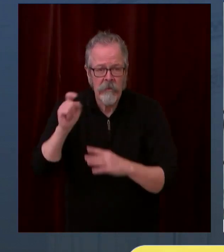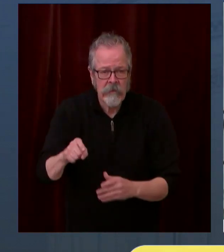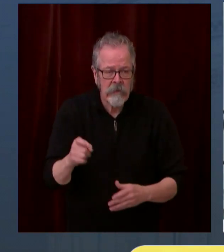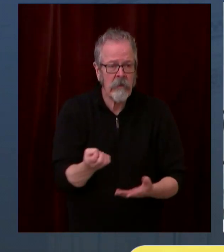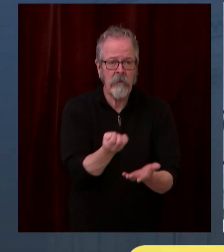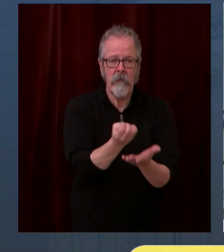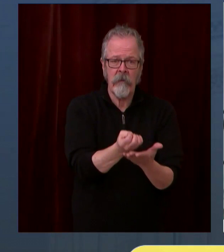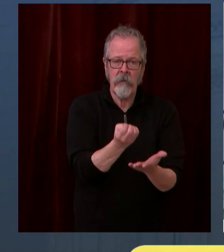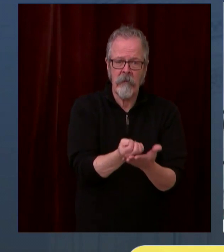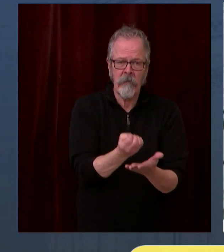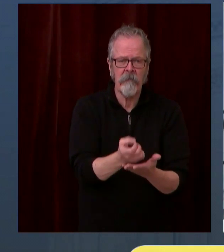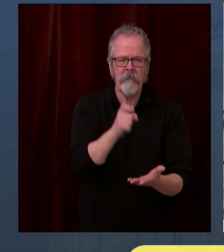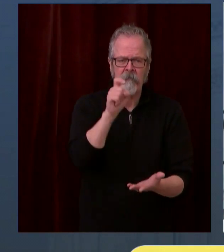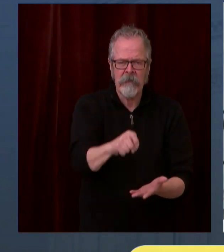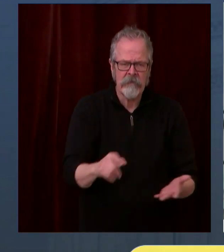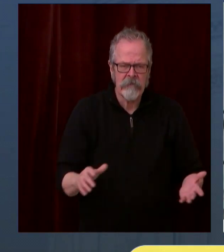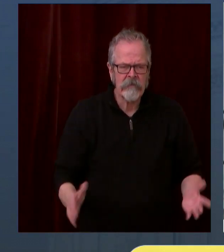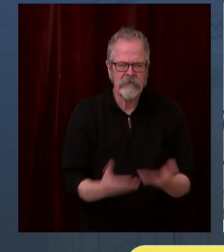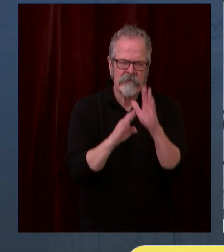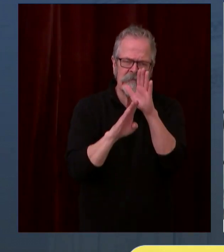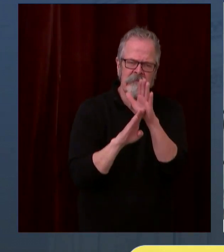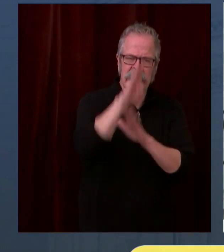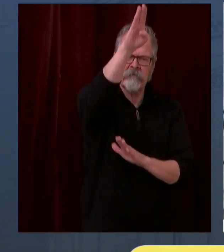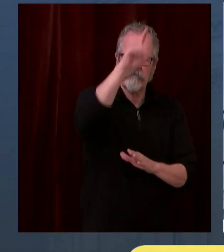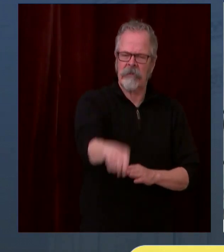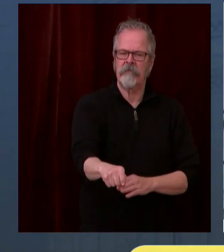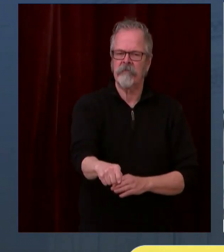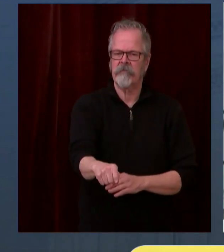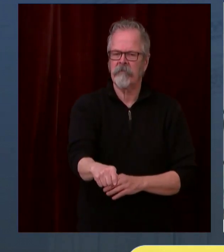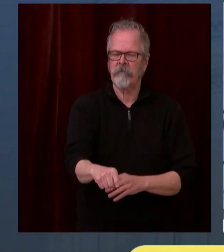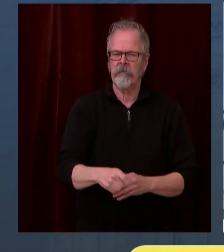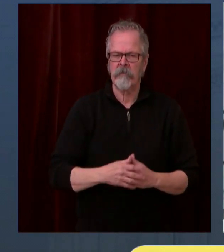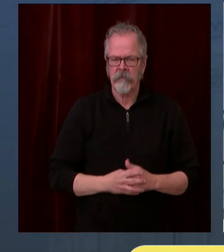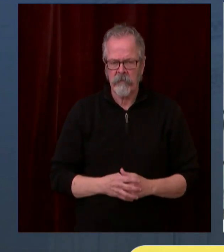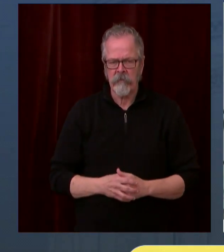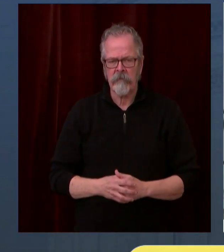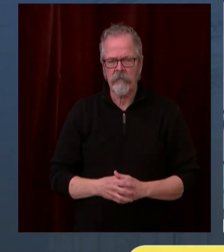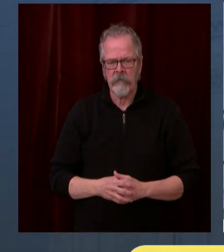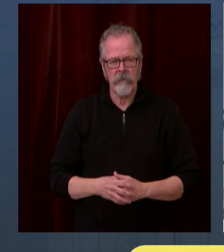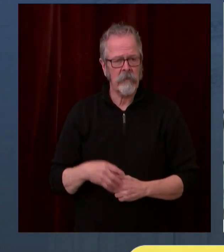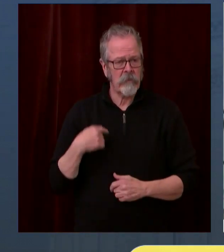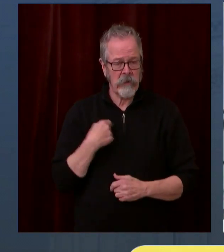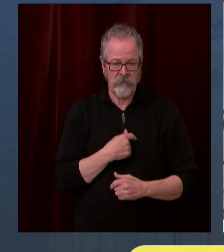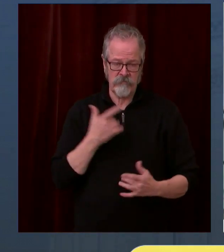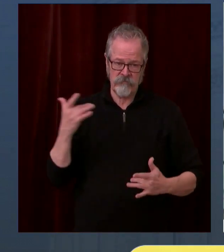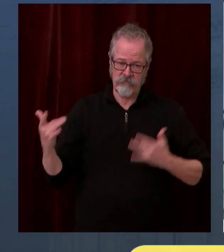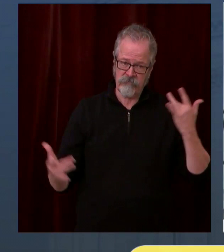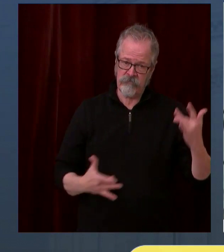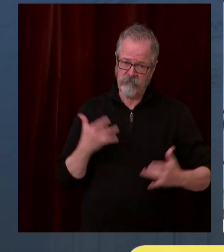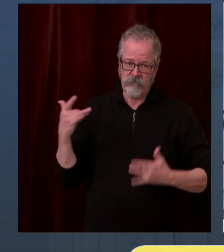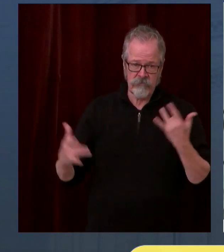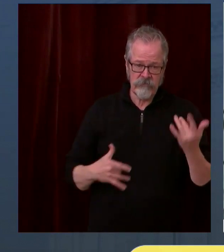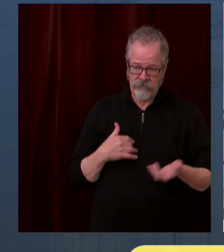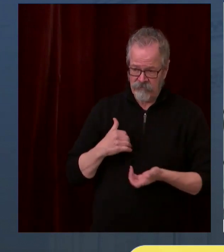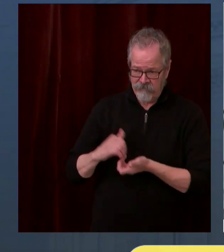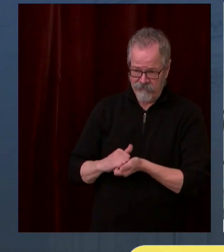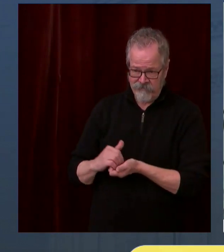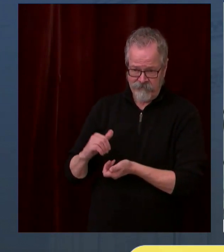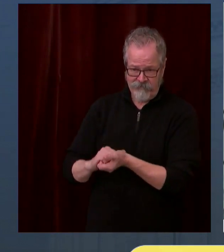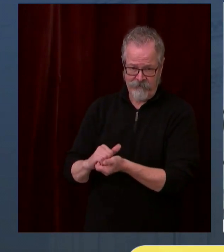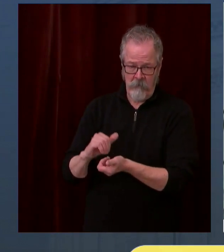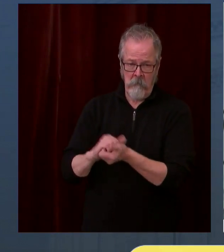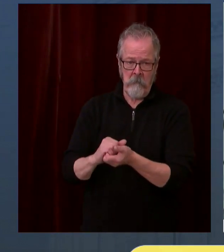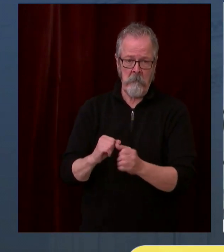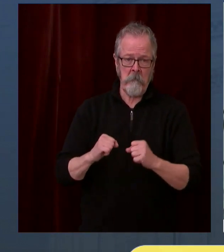And we are very excited that Governor Inslee and the partners that you have just heard from today are coming together in a public